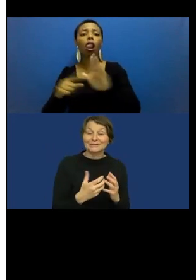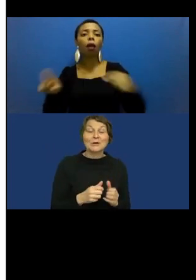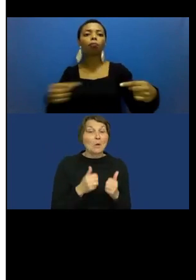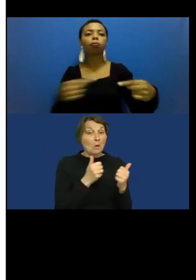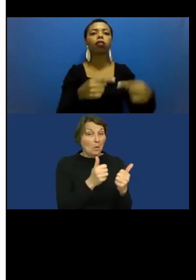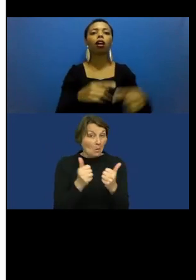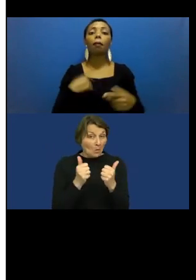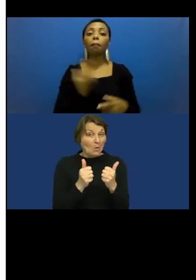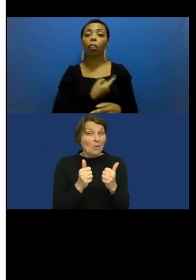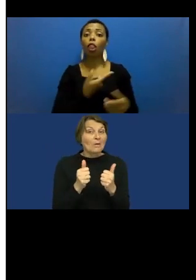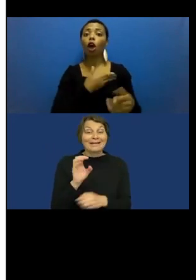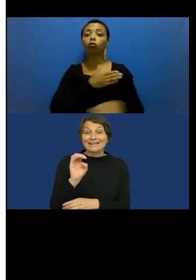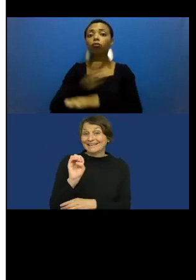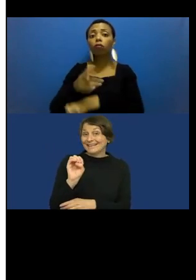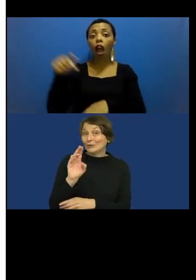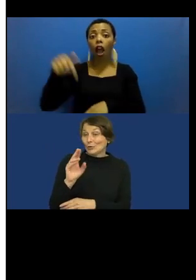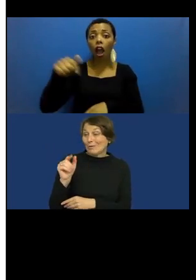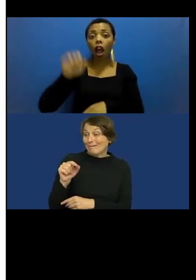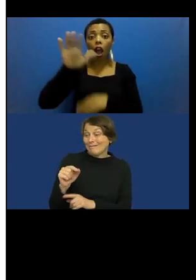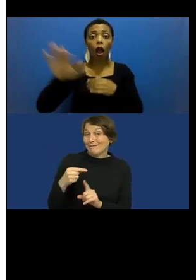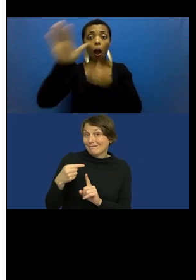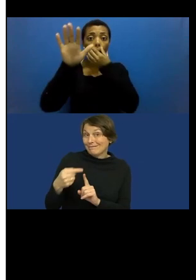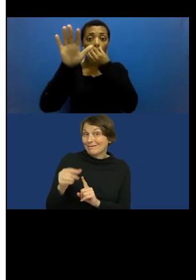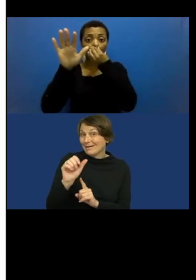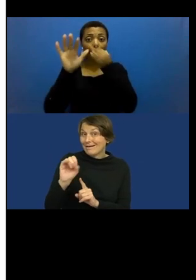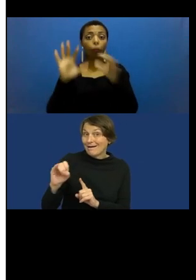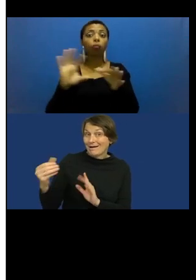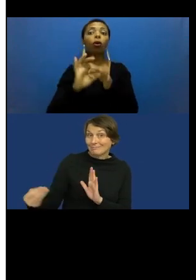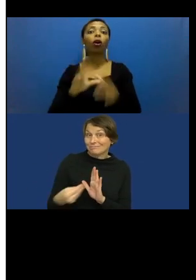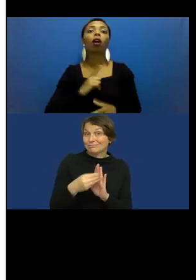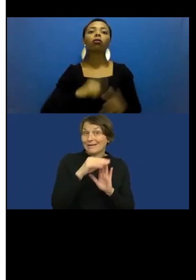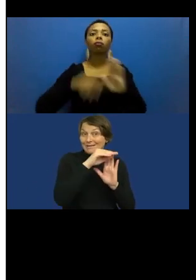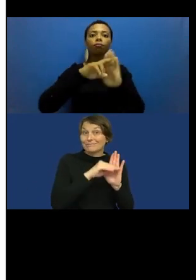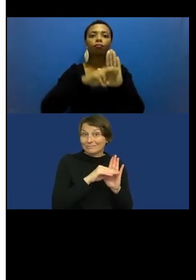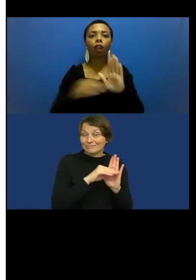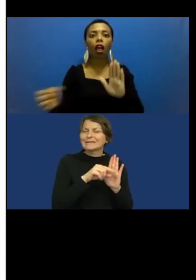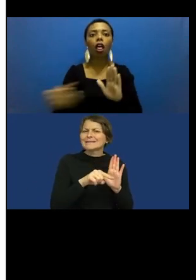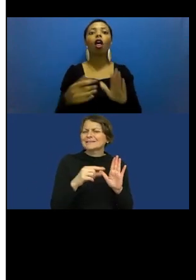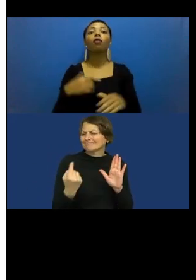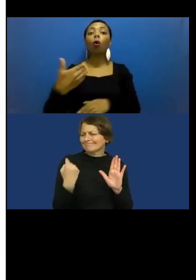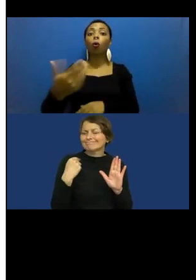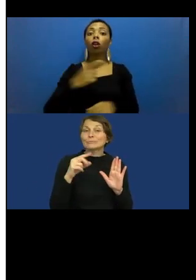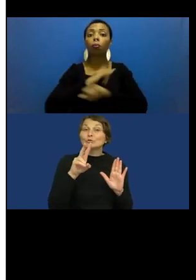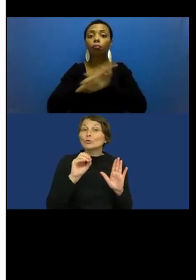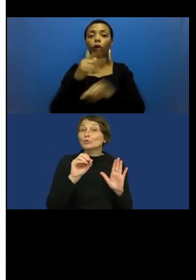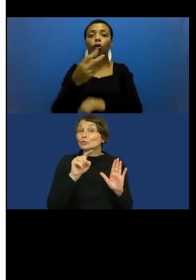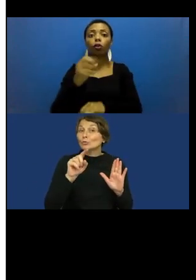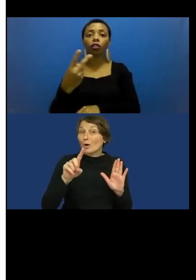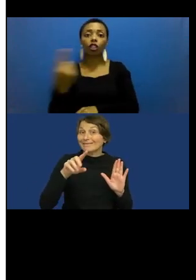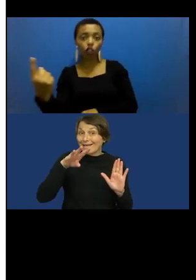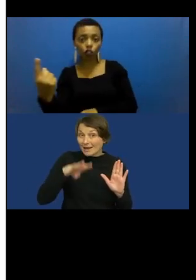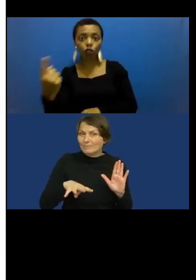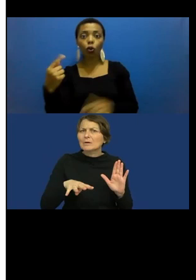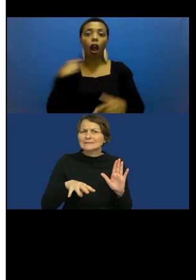regulations, which were published in April 2021 as laying the groundwork for an ethical use of AI in